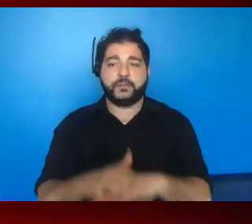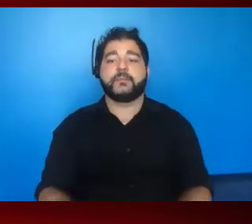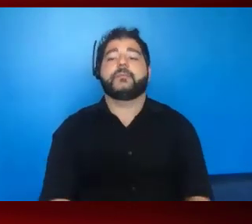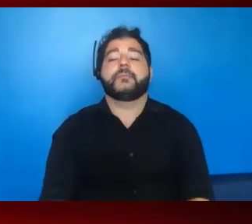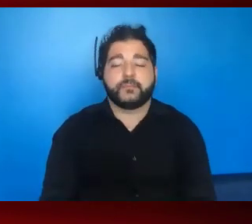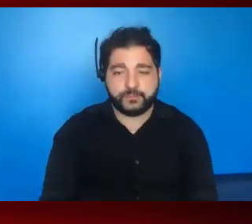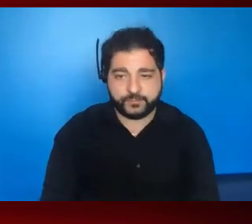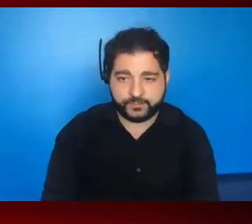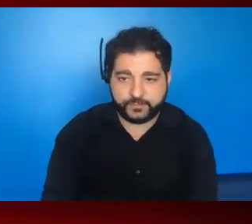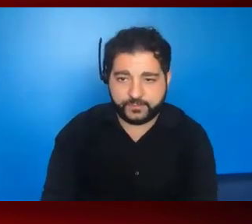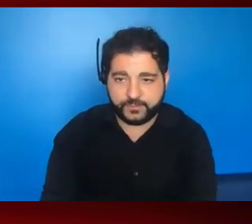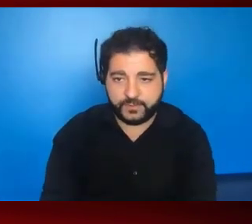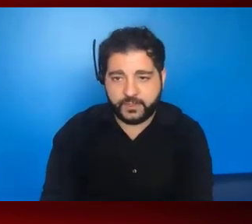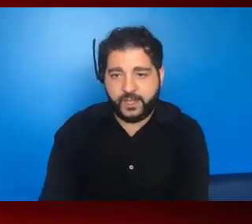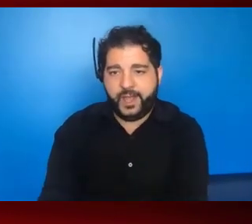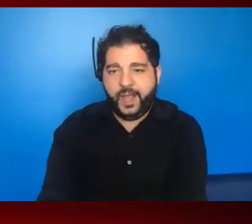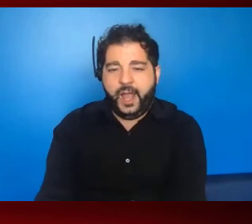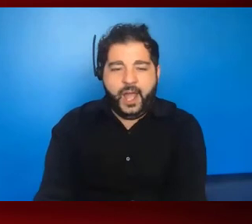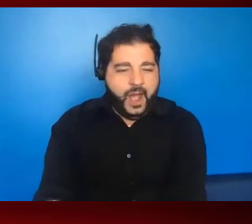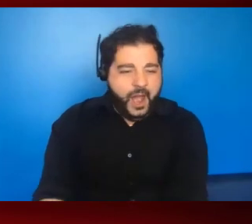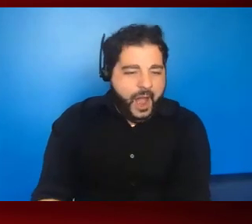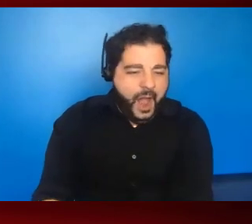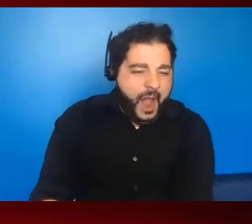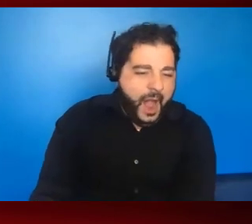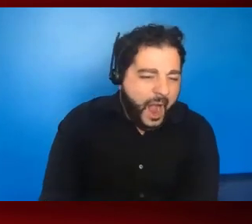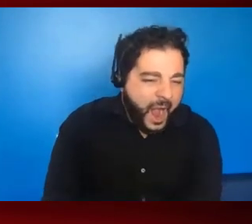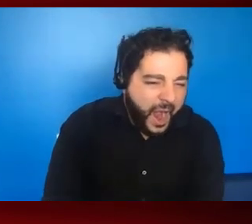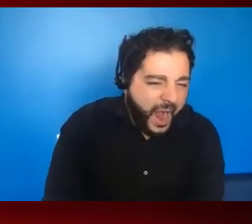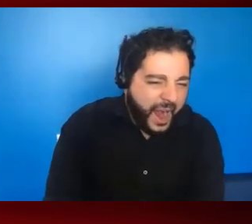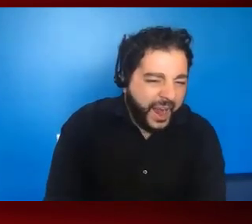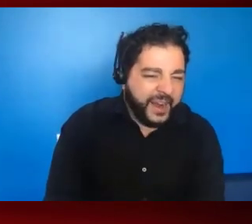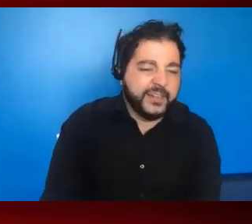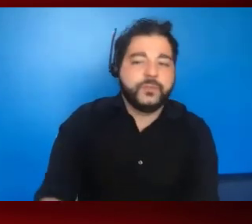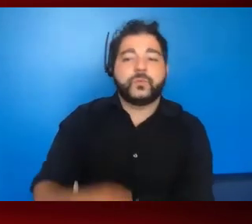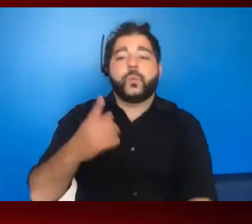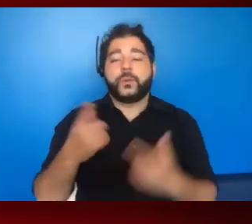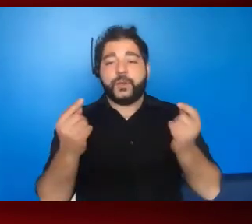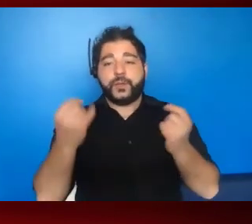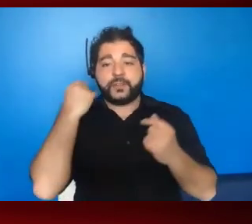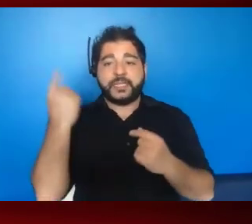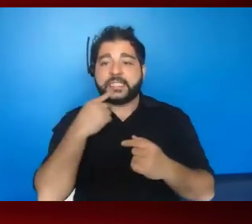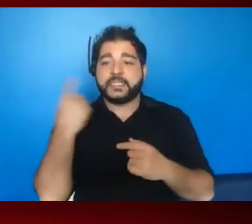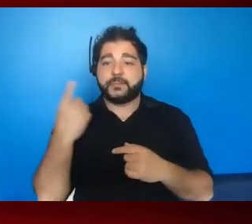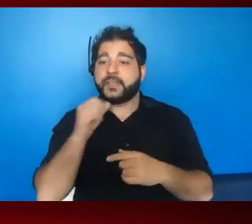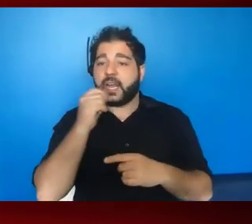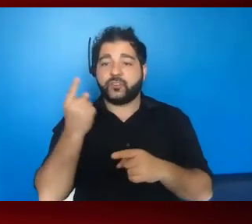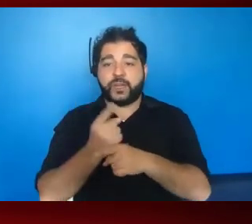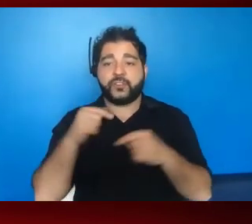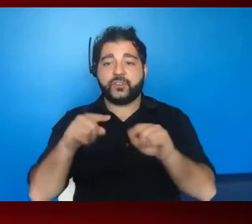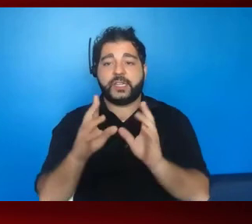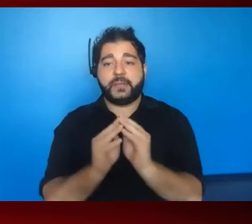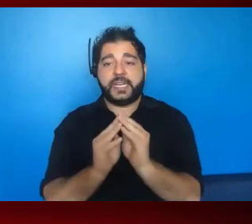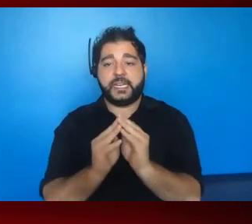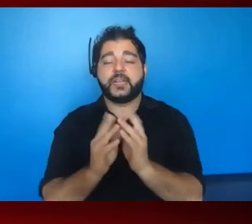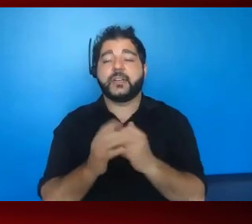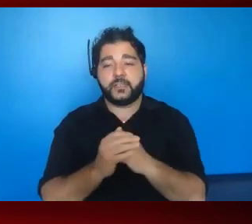For the, what do we do if someone in our group says something that is incorrect during the meeting? Um, keep in mind, just context.